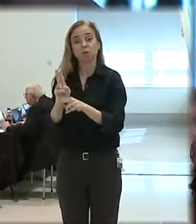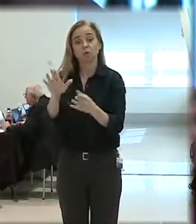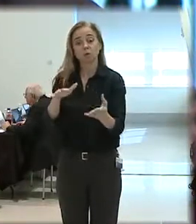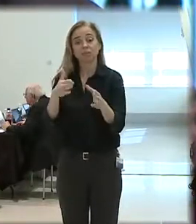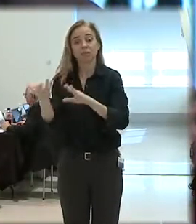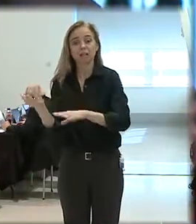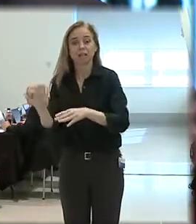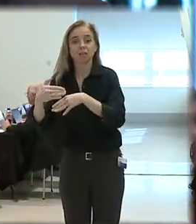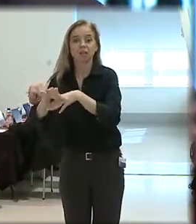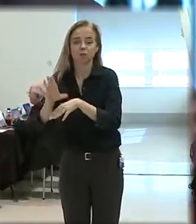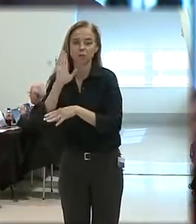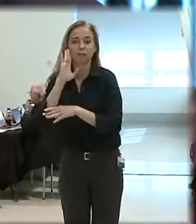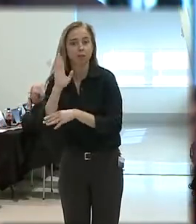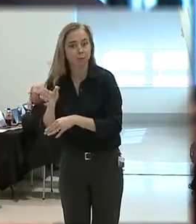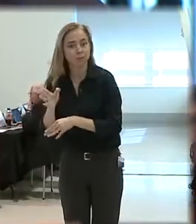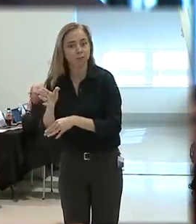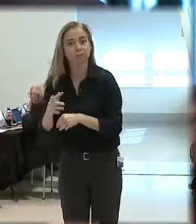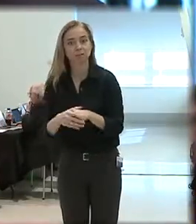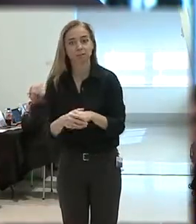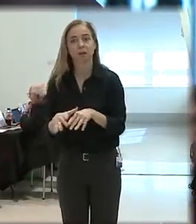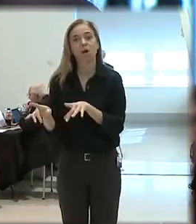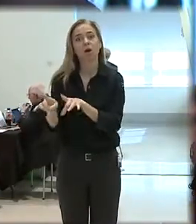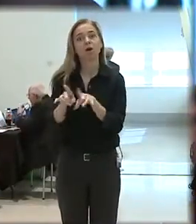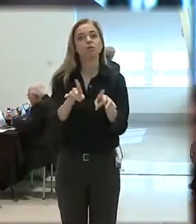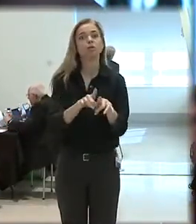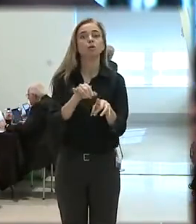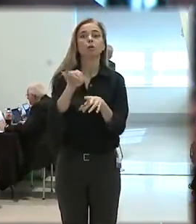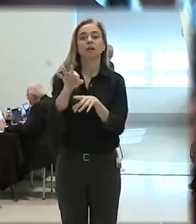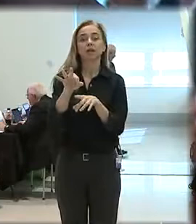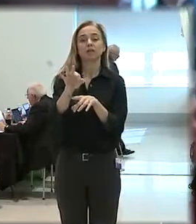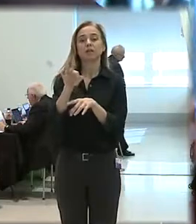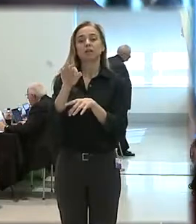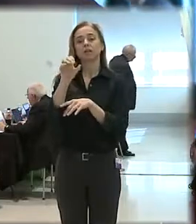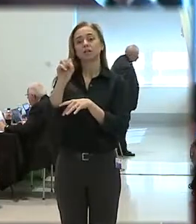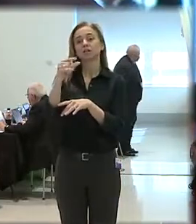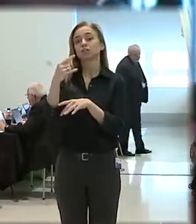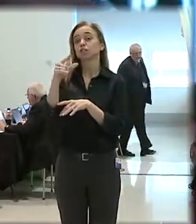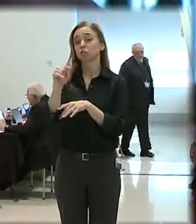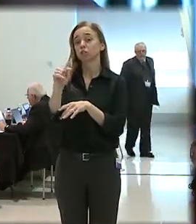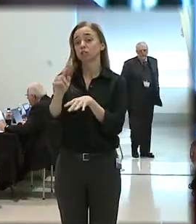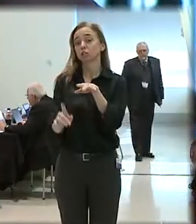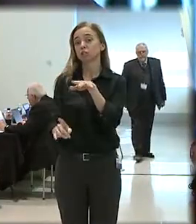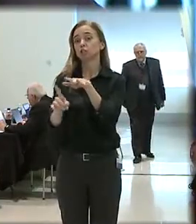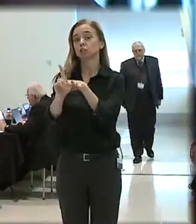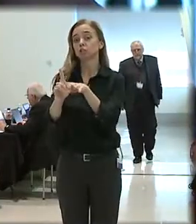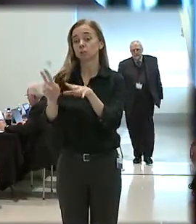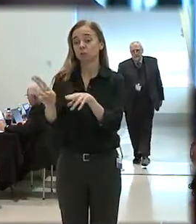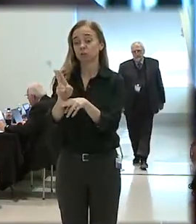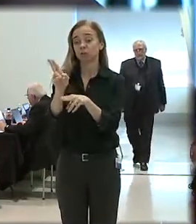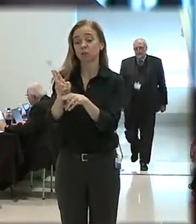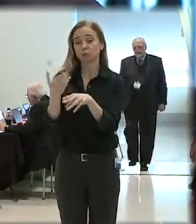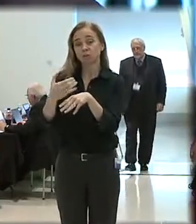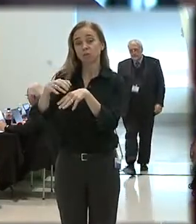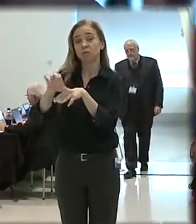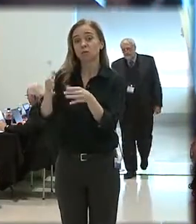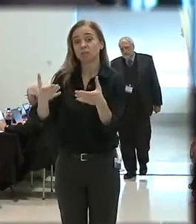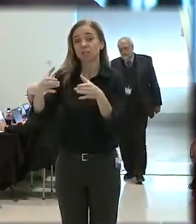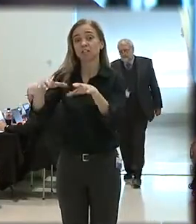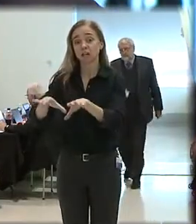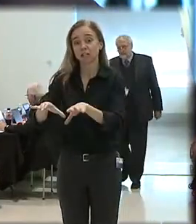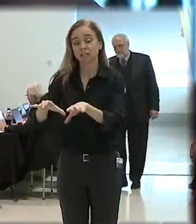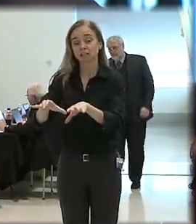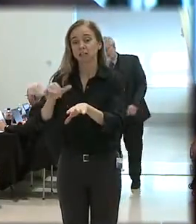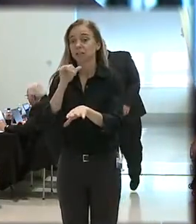use deadly force. We also know that if you get a sergeant to the scene of a potential use of force, the chances of it